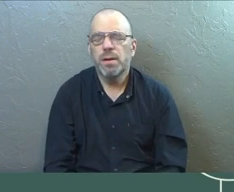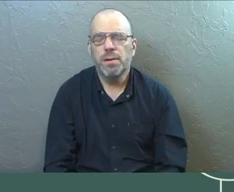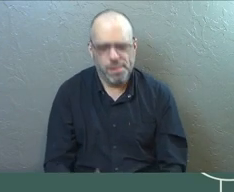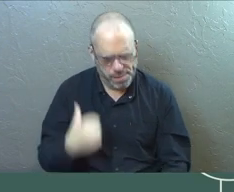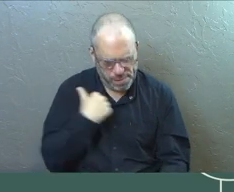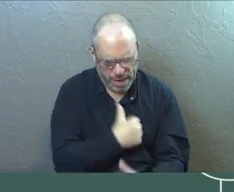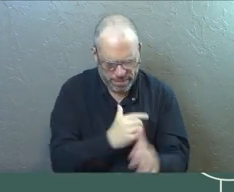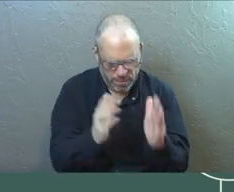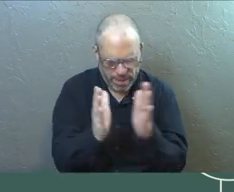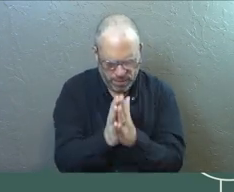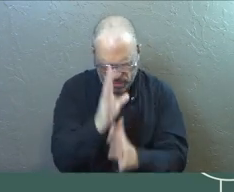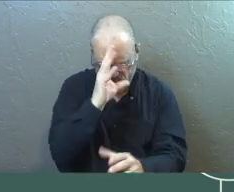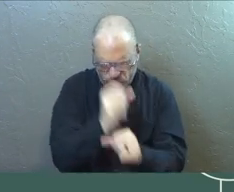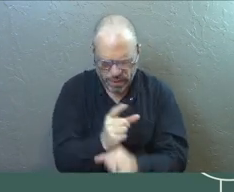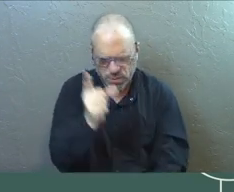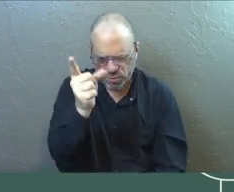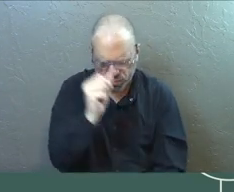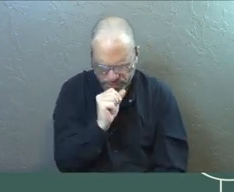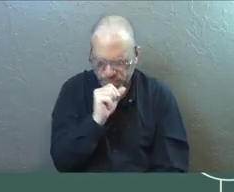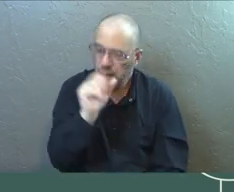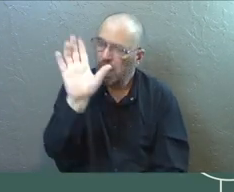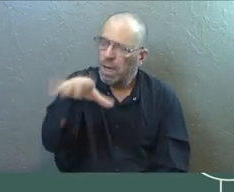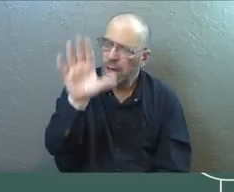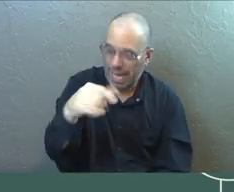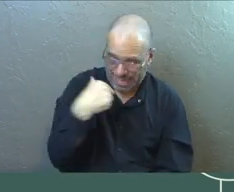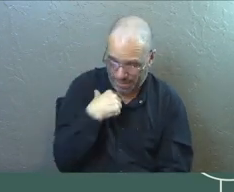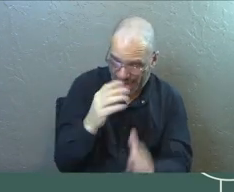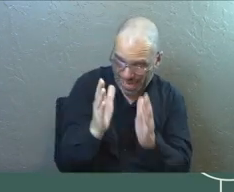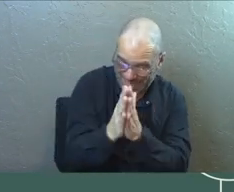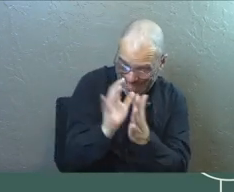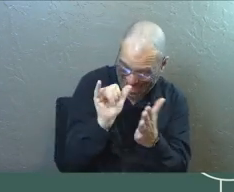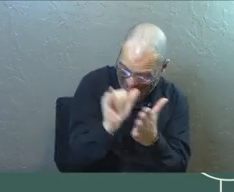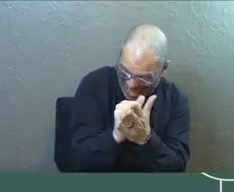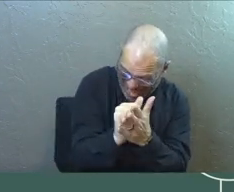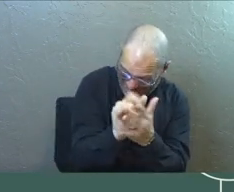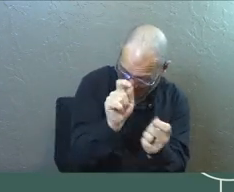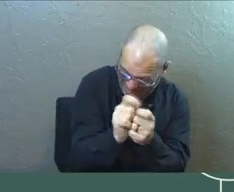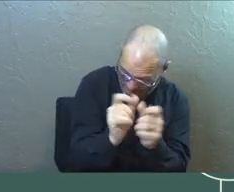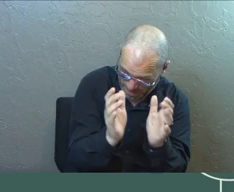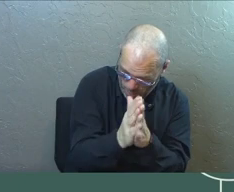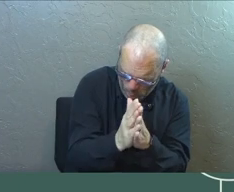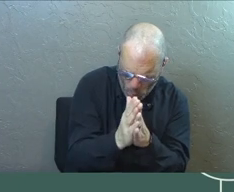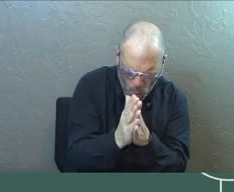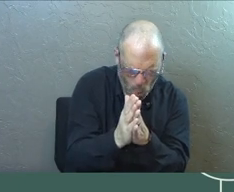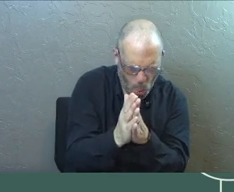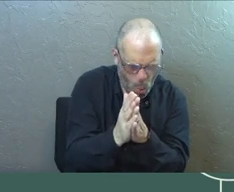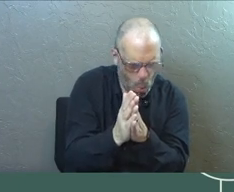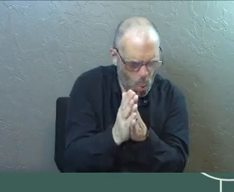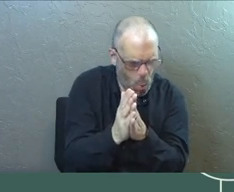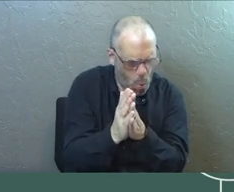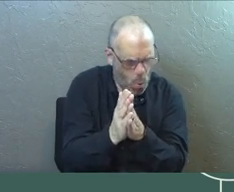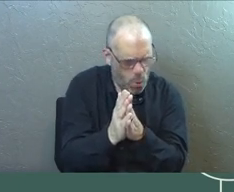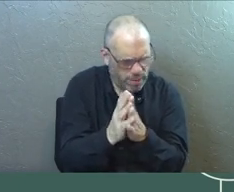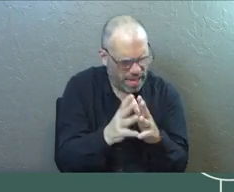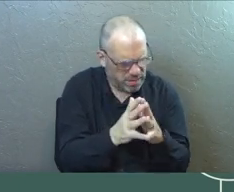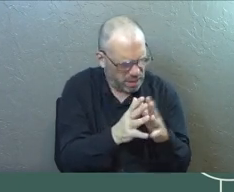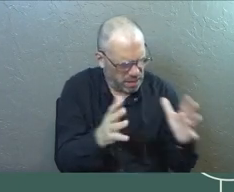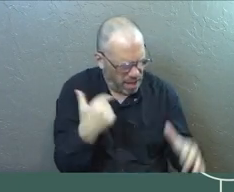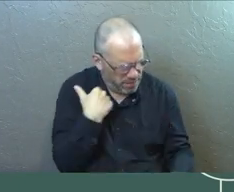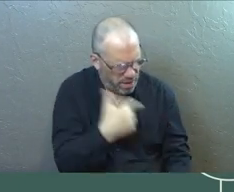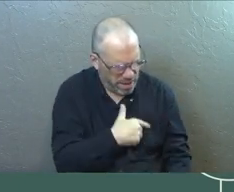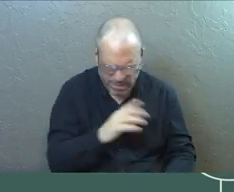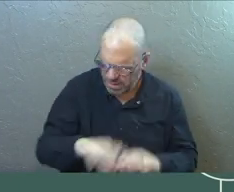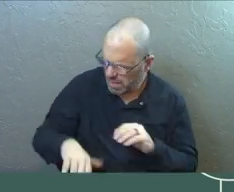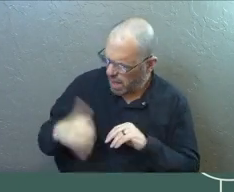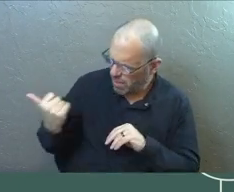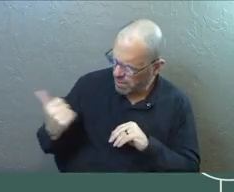I pray that we would trust you, Lord. And God, even as I ask that, I know that's a taller order for some of us than it is